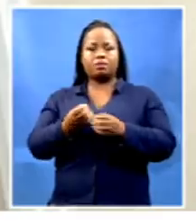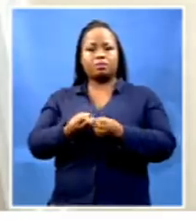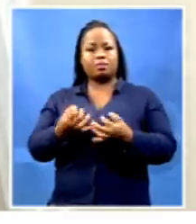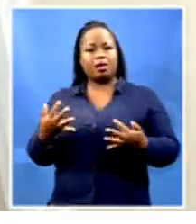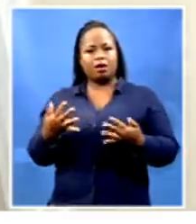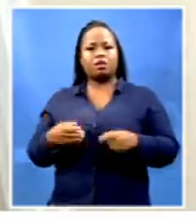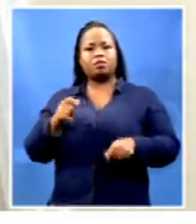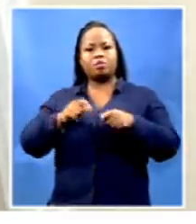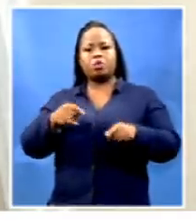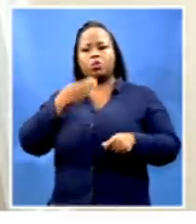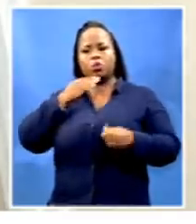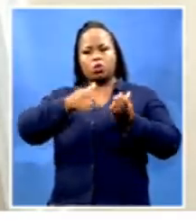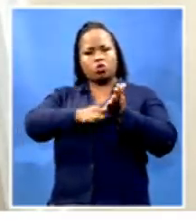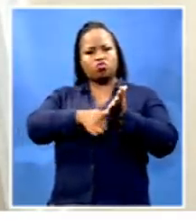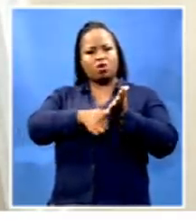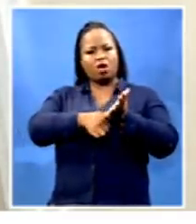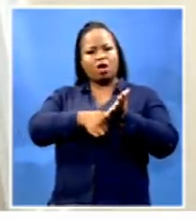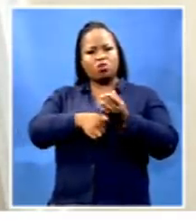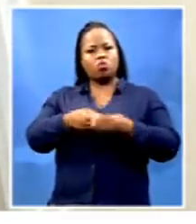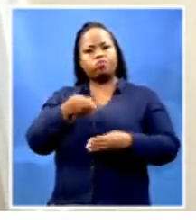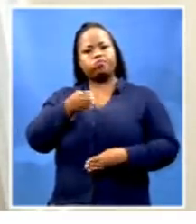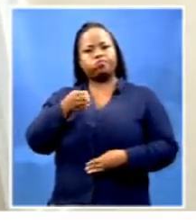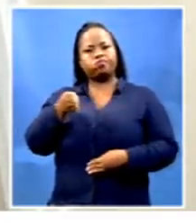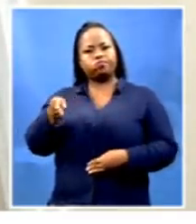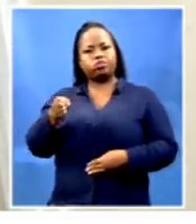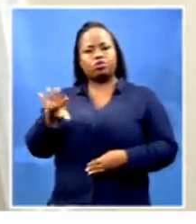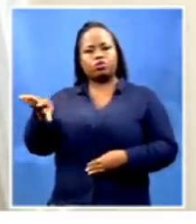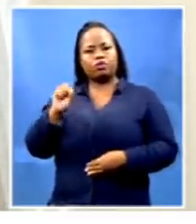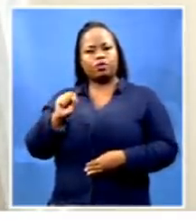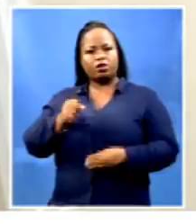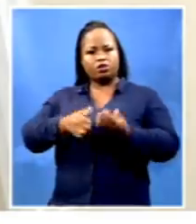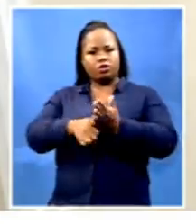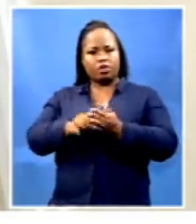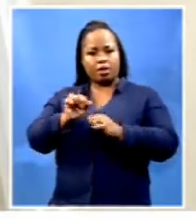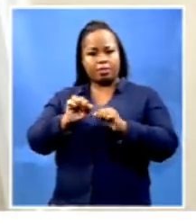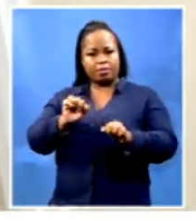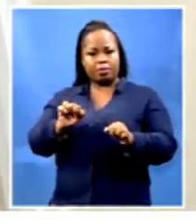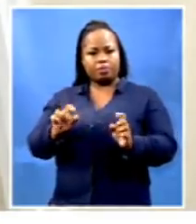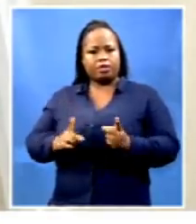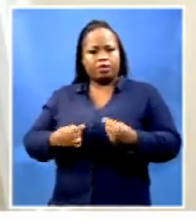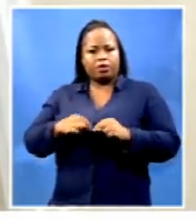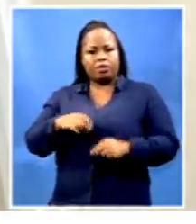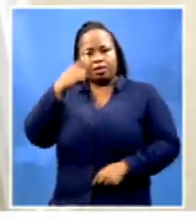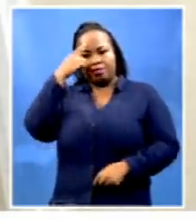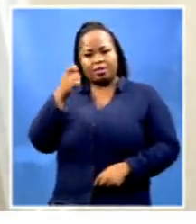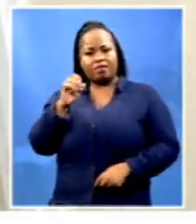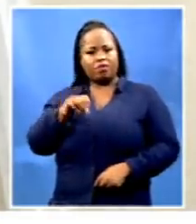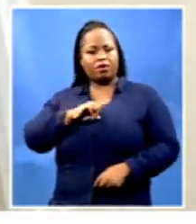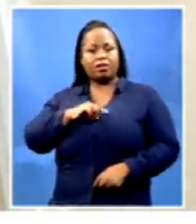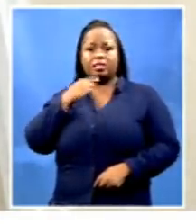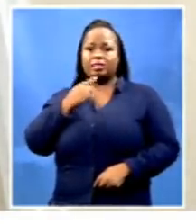recipients who were in town to collect their grants. We believe that we are informed that